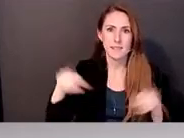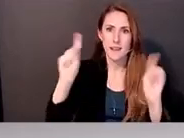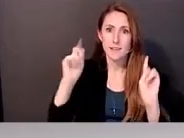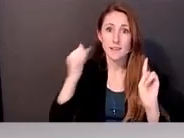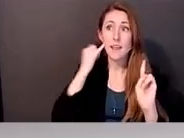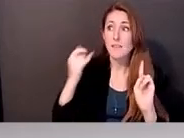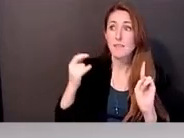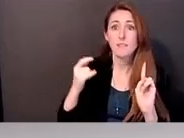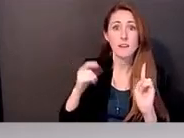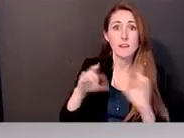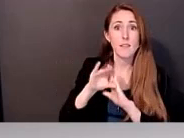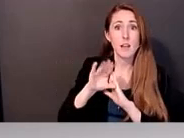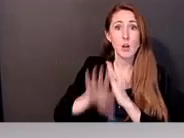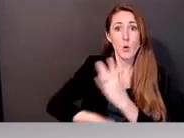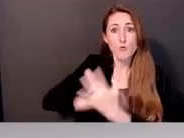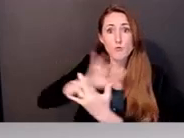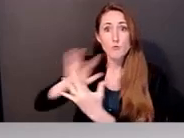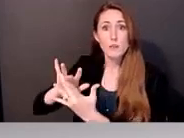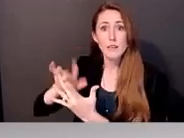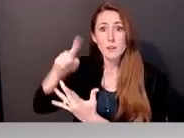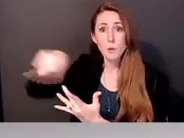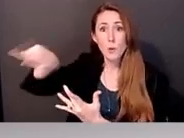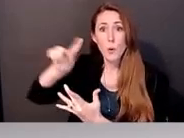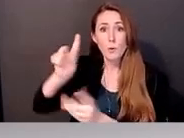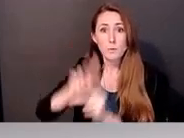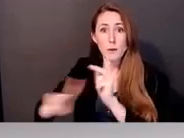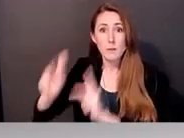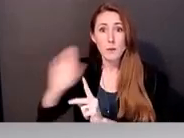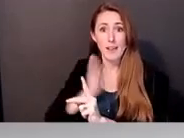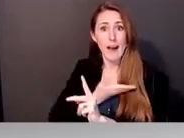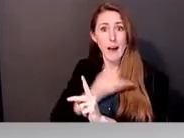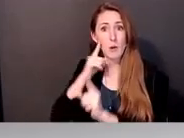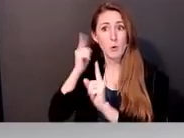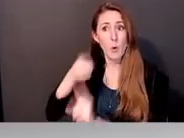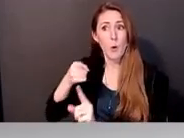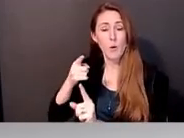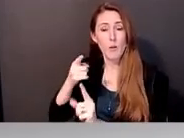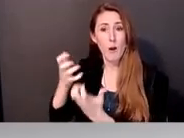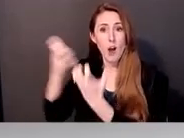people that we intended it to, and then reconnected them with us.